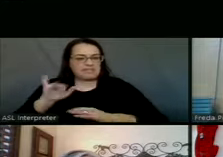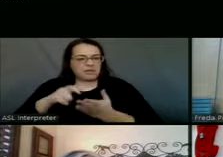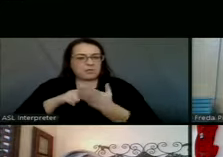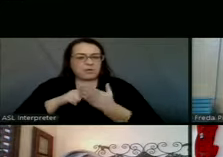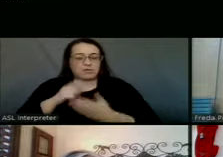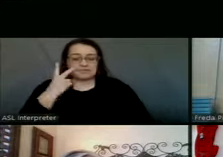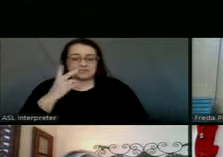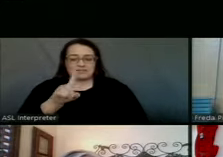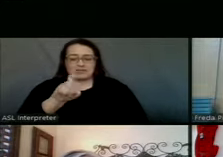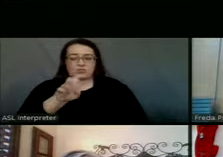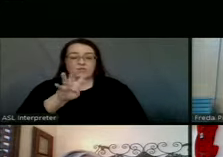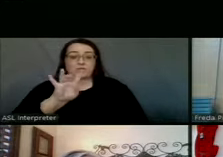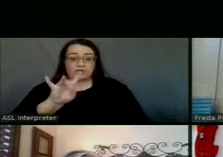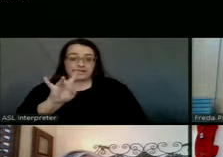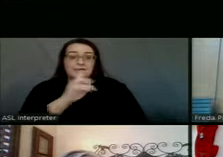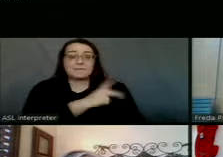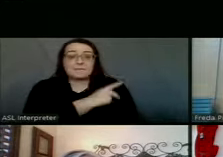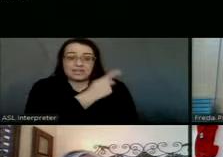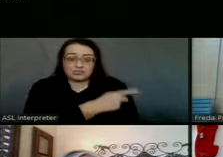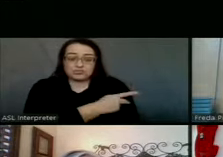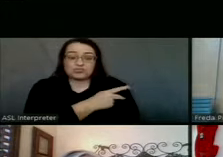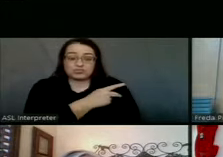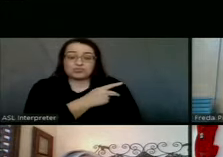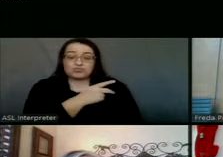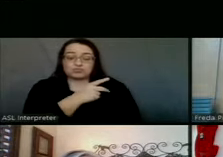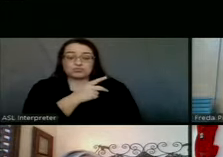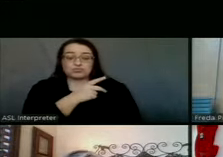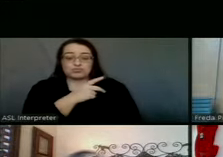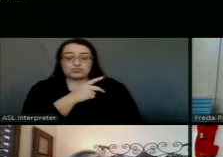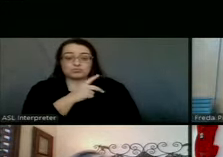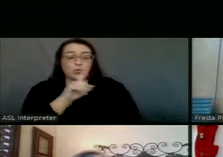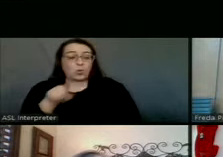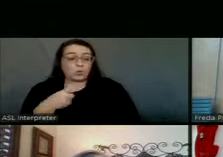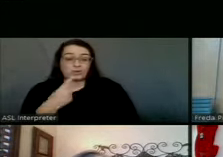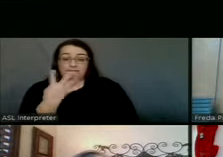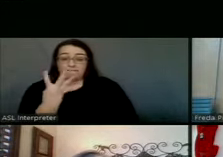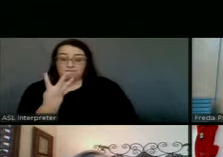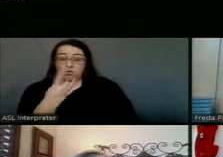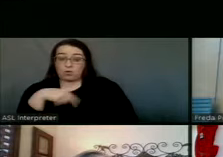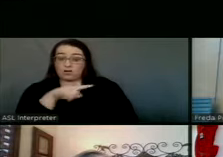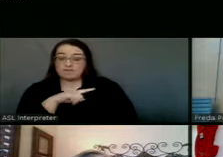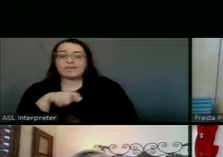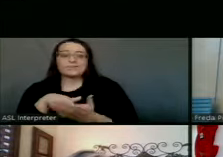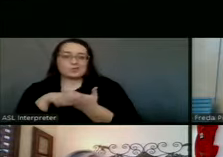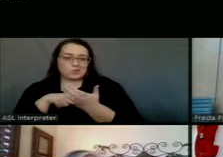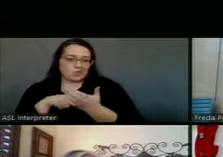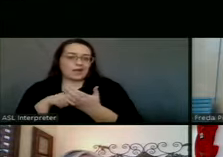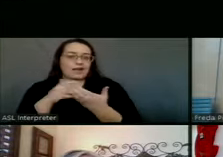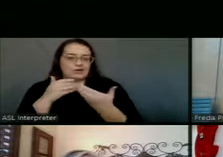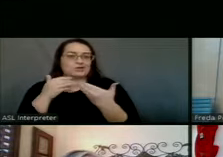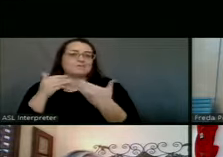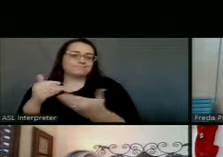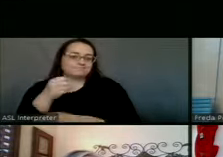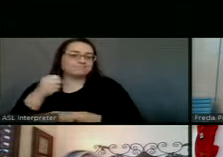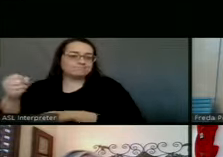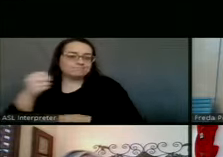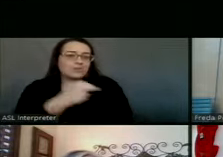far 148 patients requiring, and only four of those patients have required hospitalization.